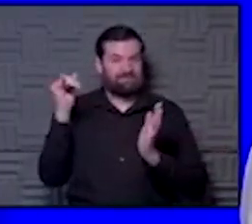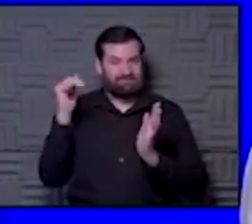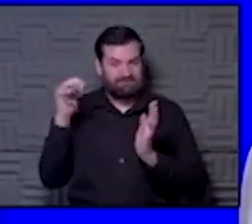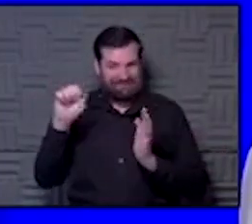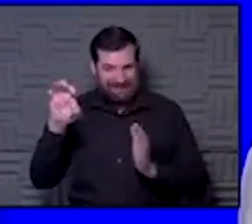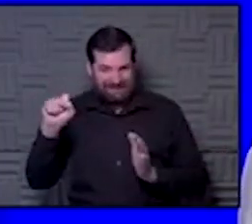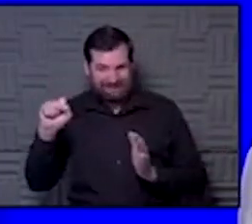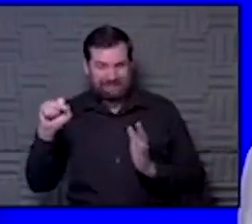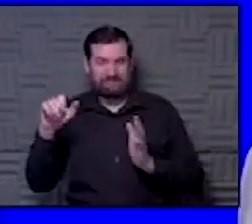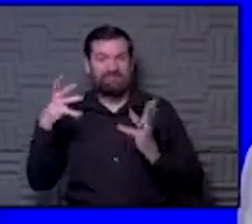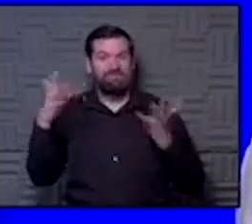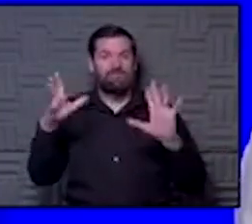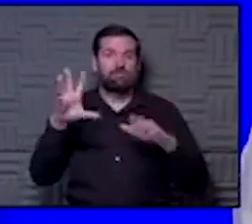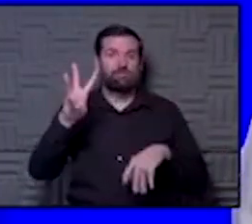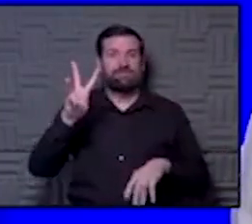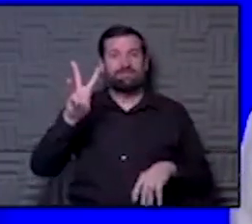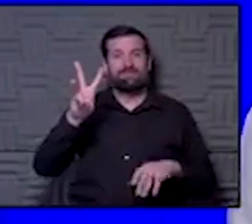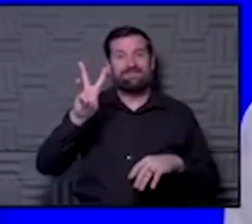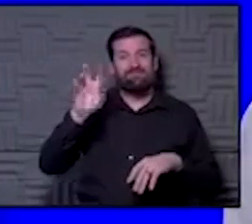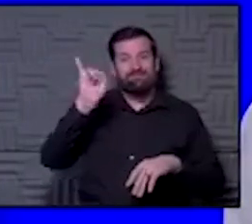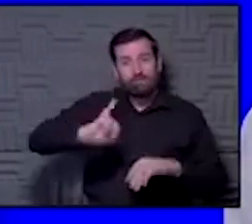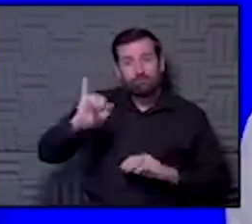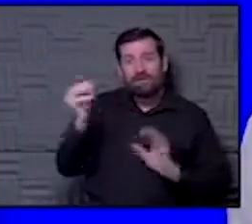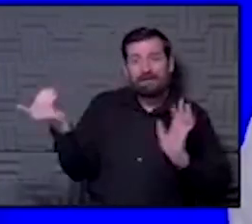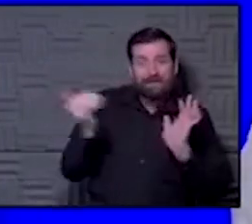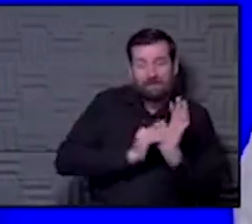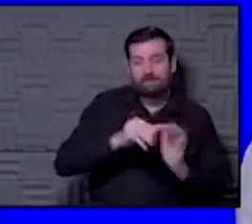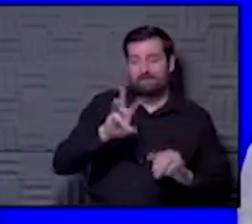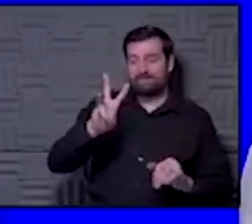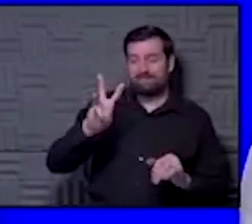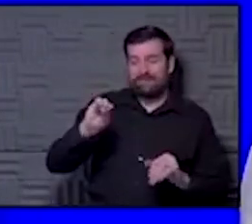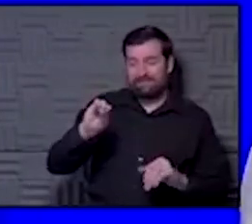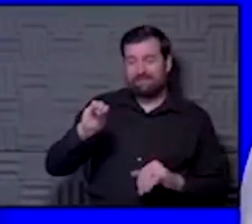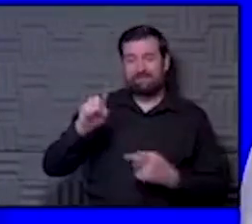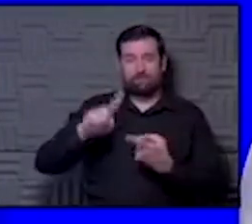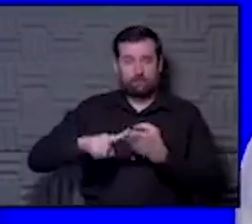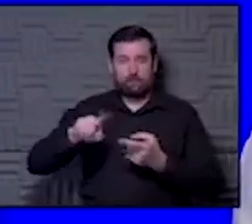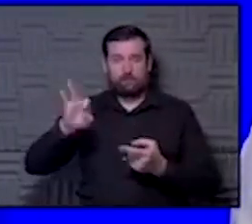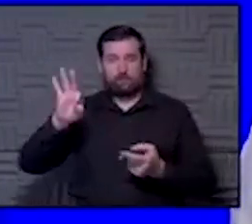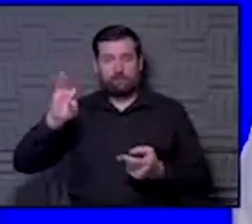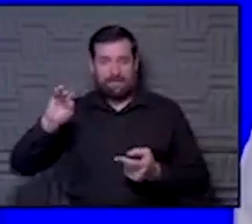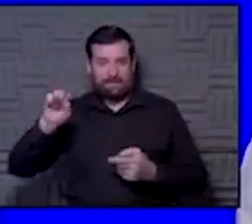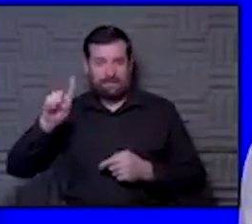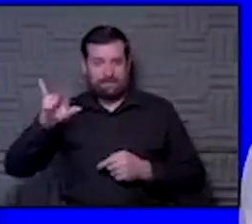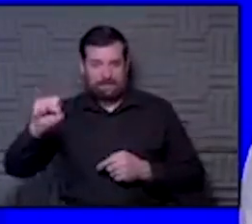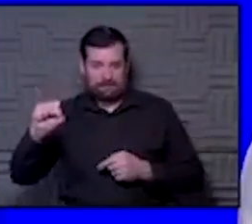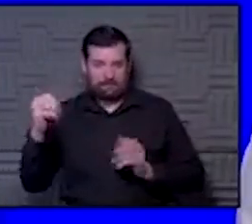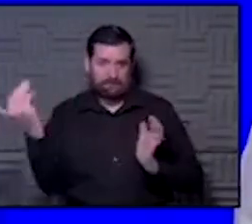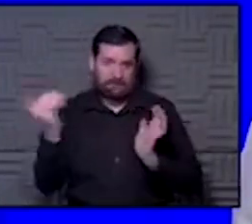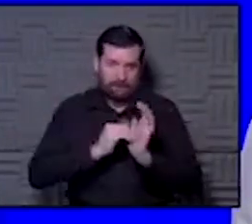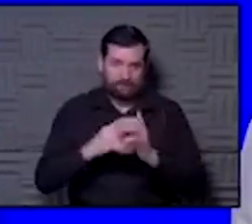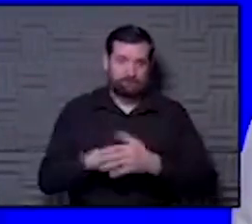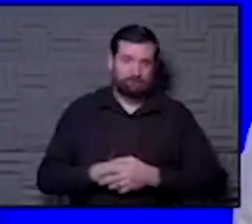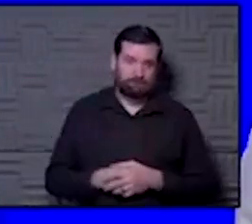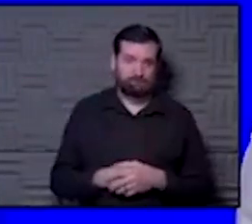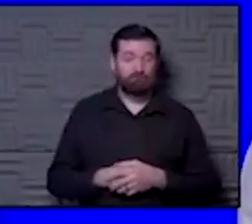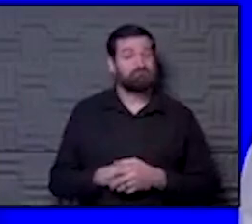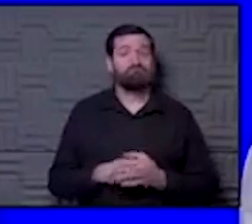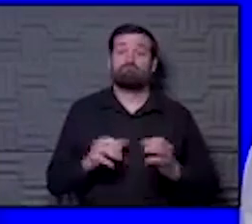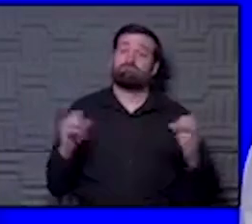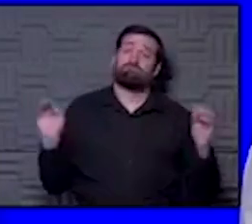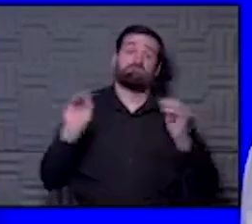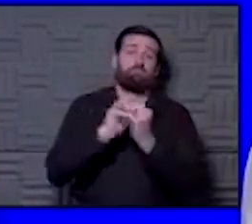60 days and that 60 to 90 day window as well. And remember now, there is a lot of, a lot more